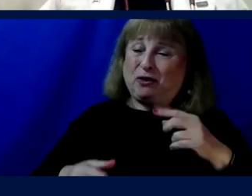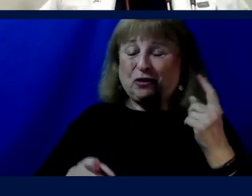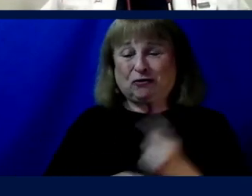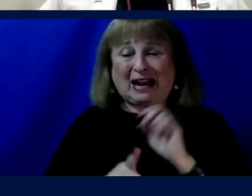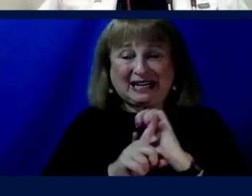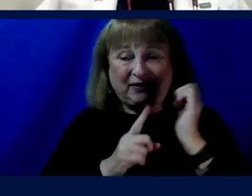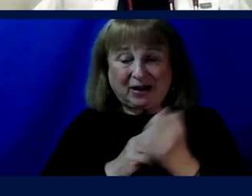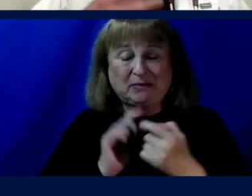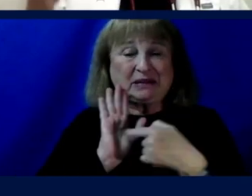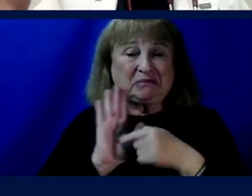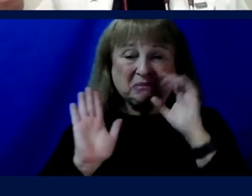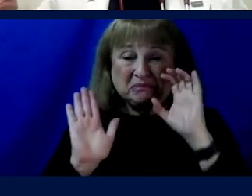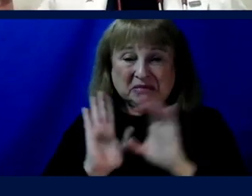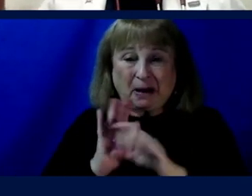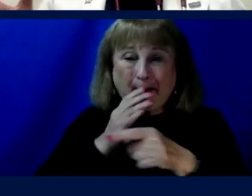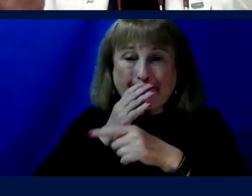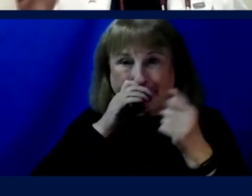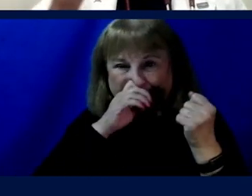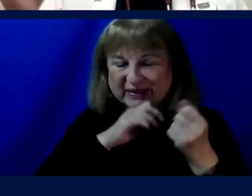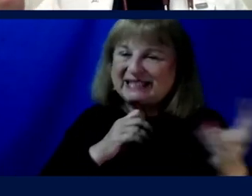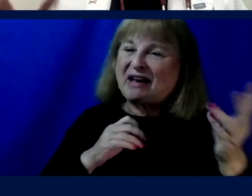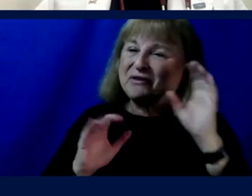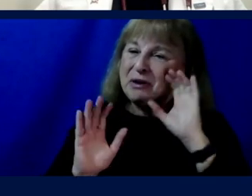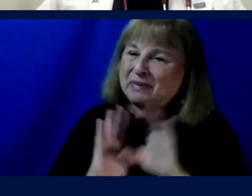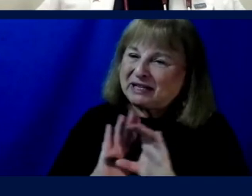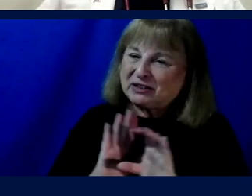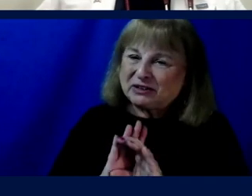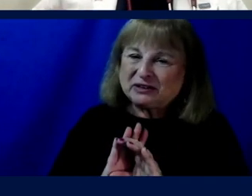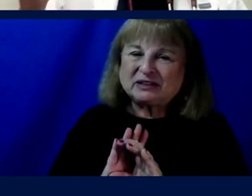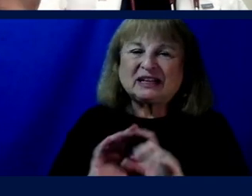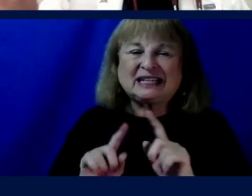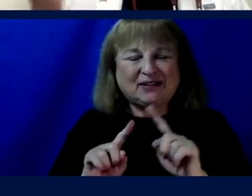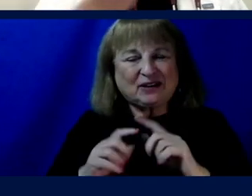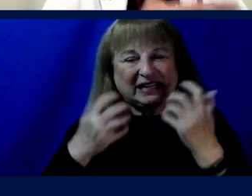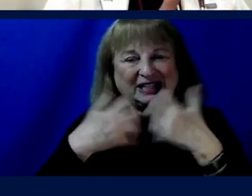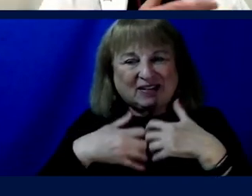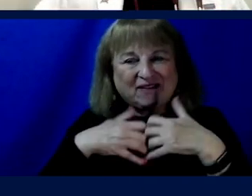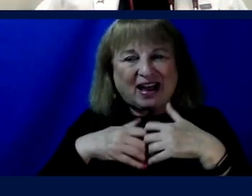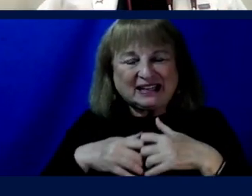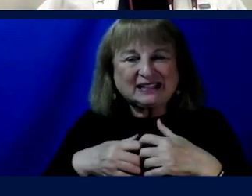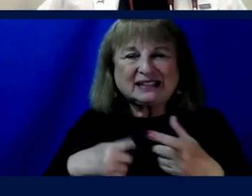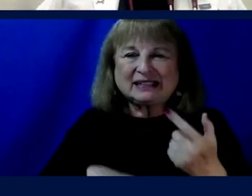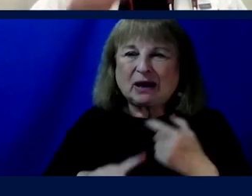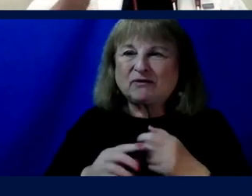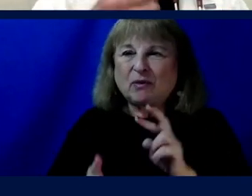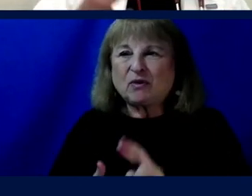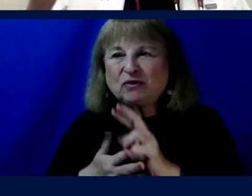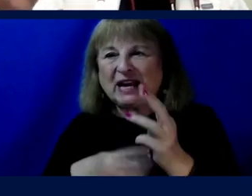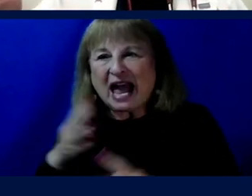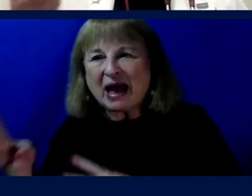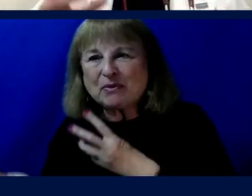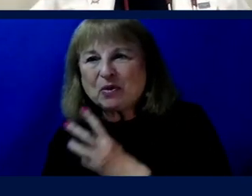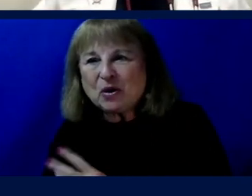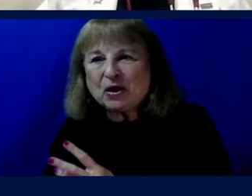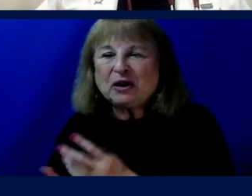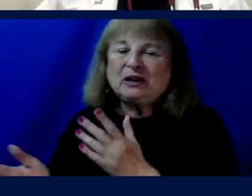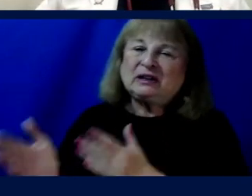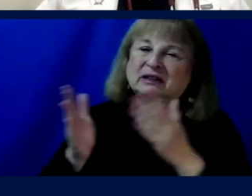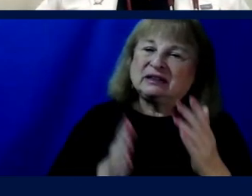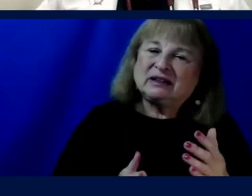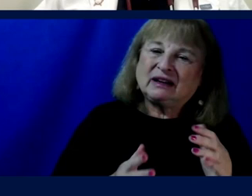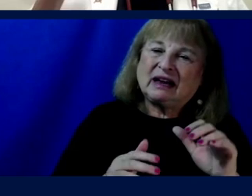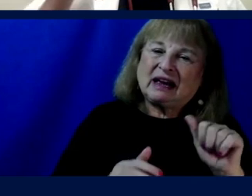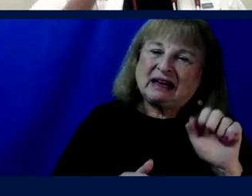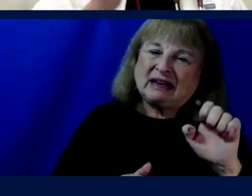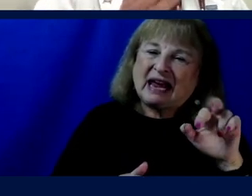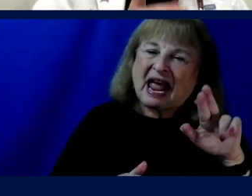on the screen, I have a series of picture of ambulation devices, some of which come from the rehab world, some of which come from the